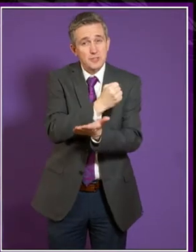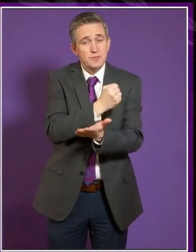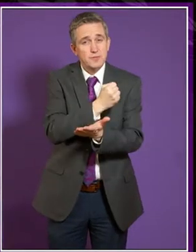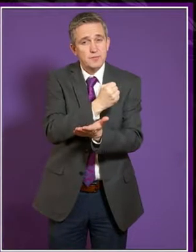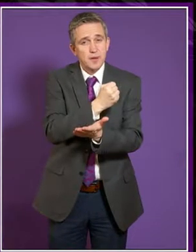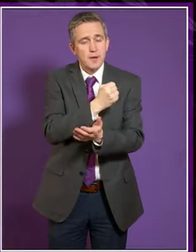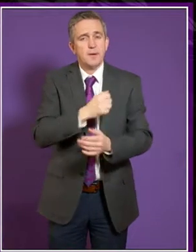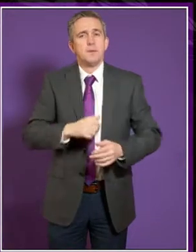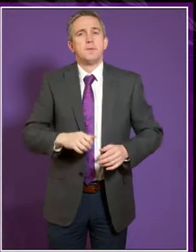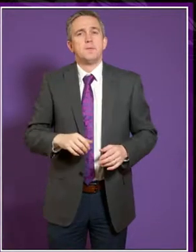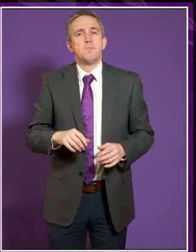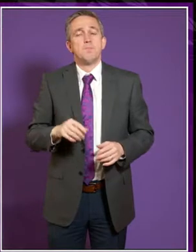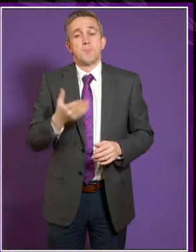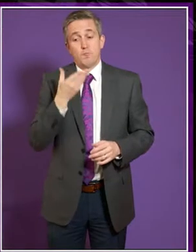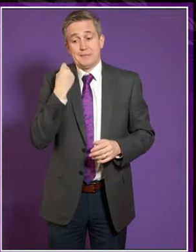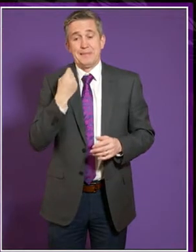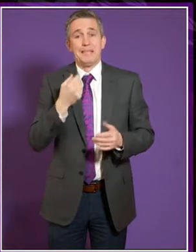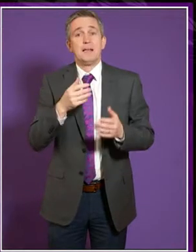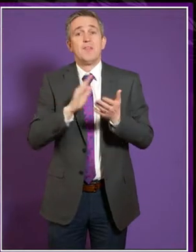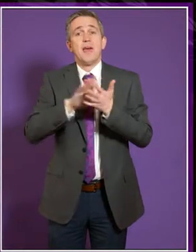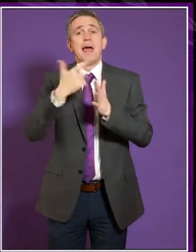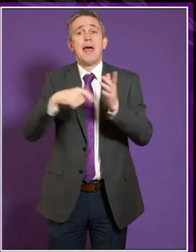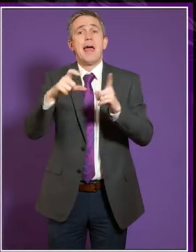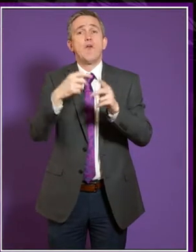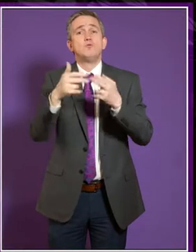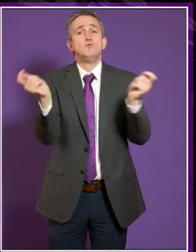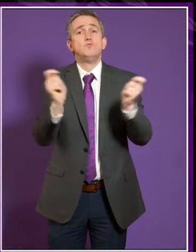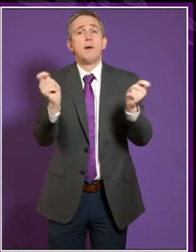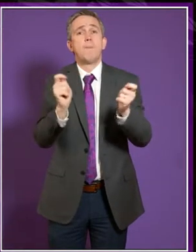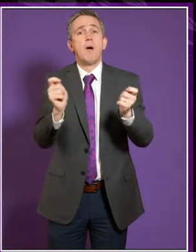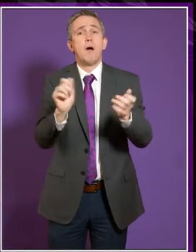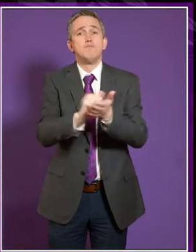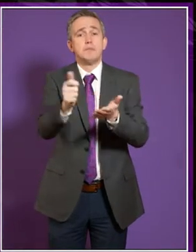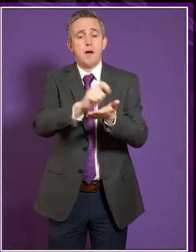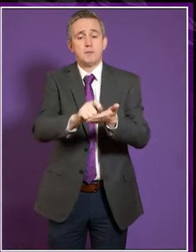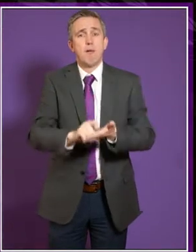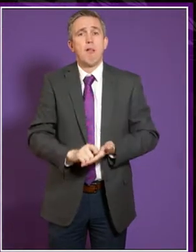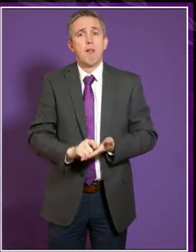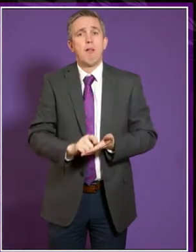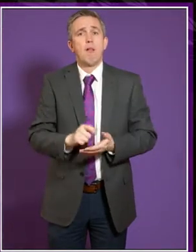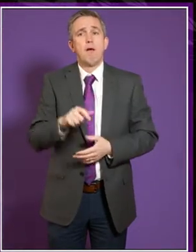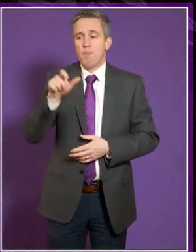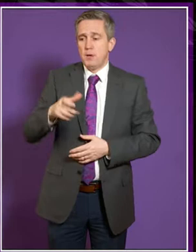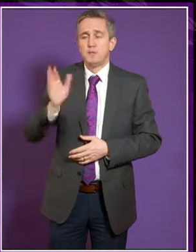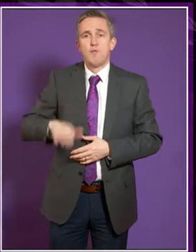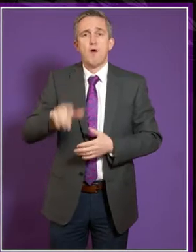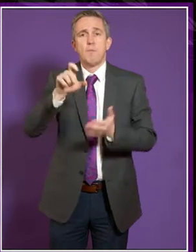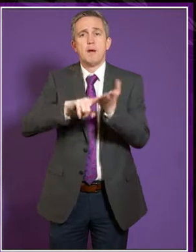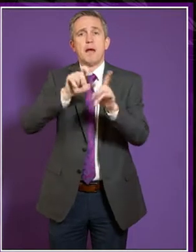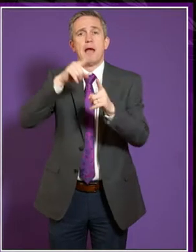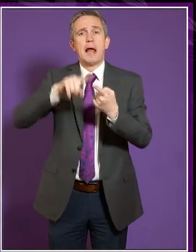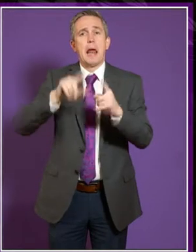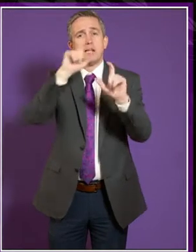very interesting article in the Herald recently by someone from Clyde College. I'm afraid I should have